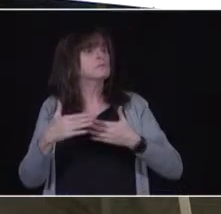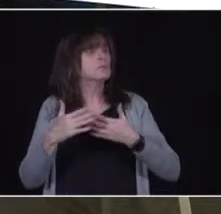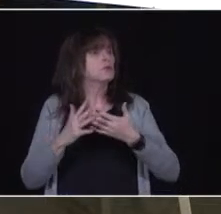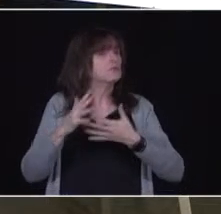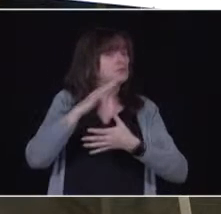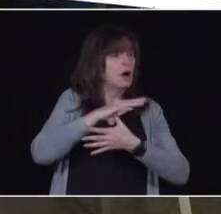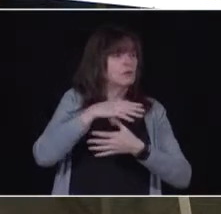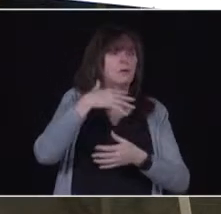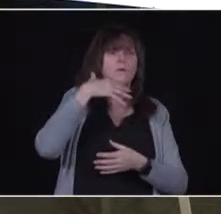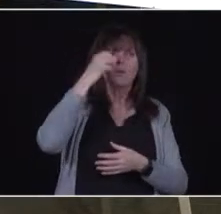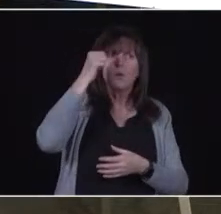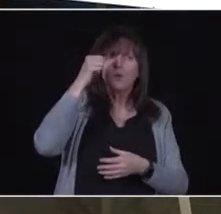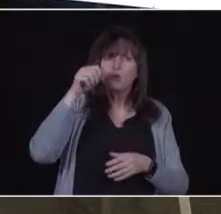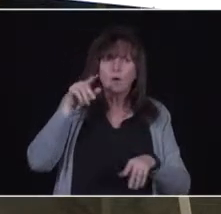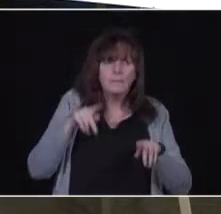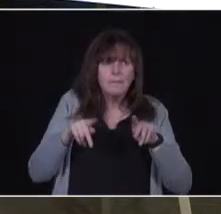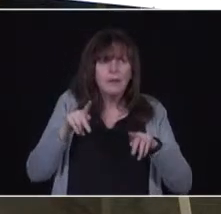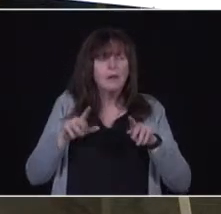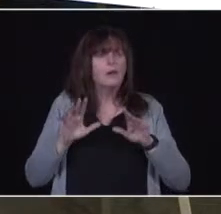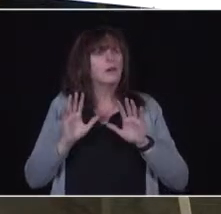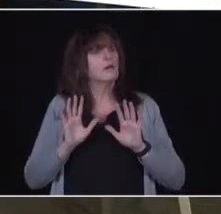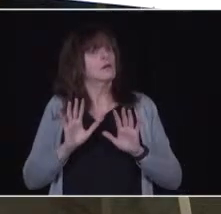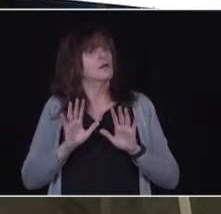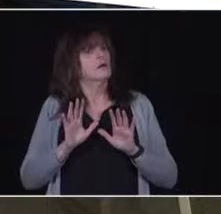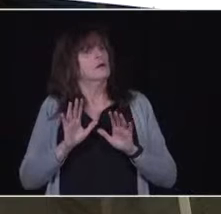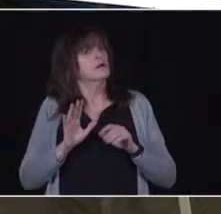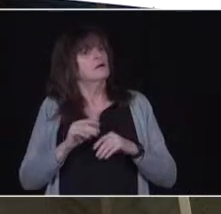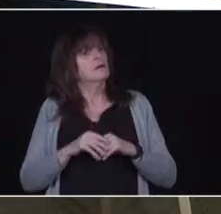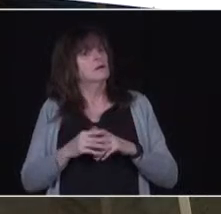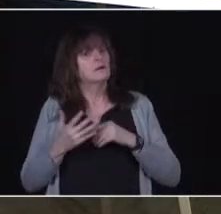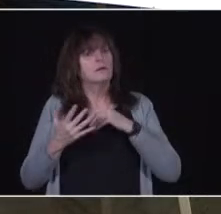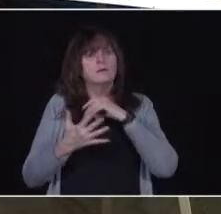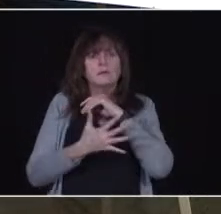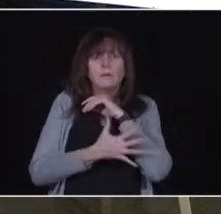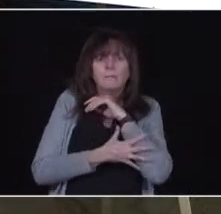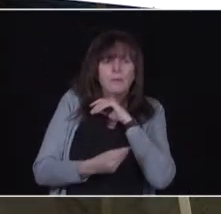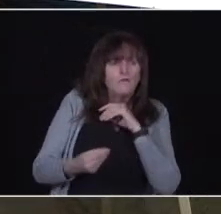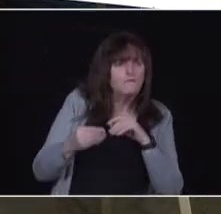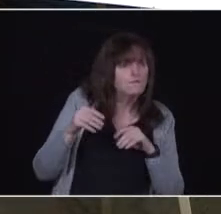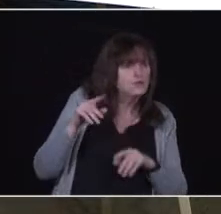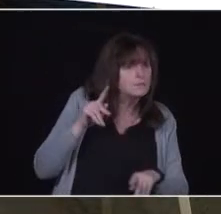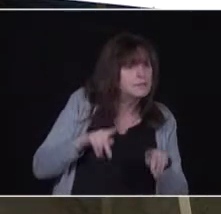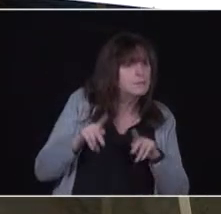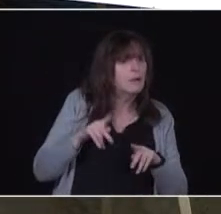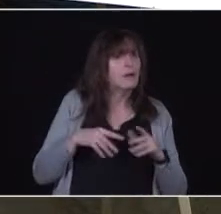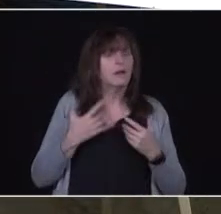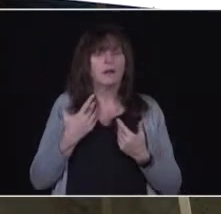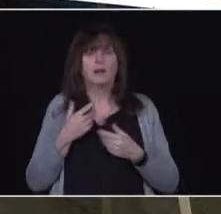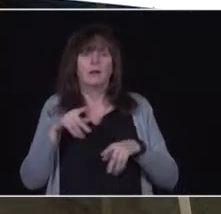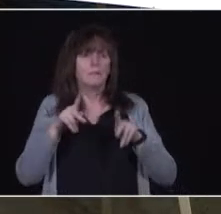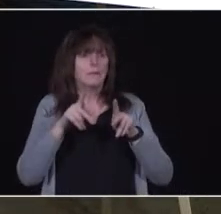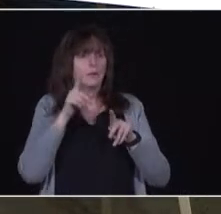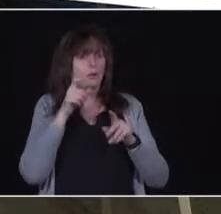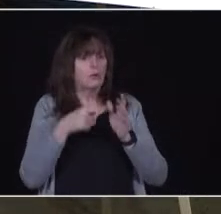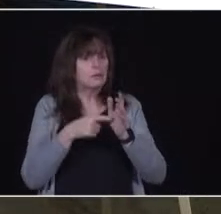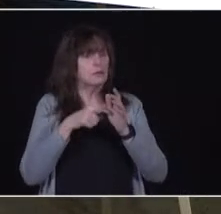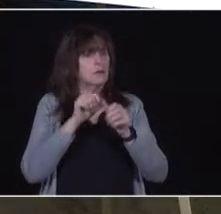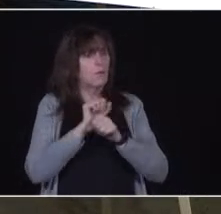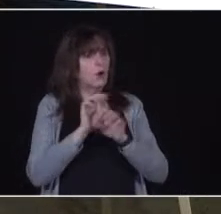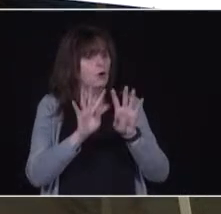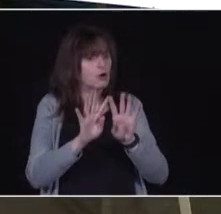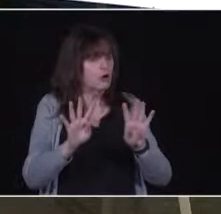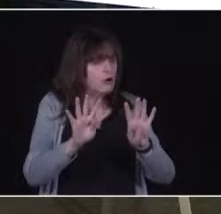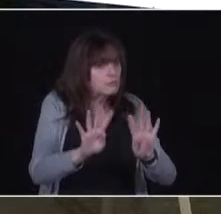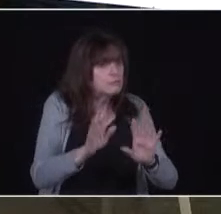those that are disproportionately affected, and then our essential workers. In that plan, we have also brought into coordination with the